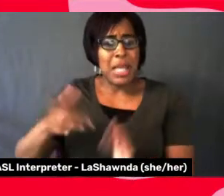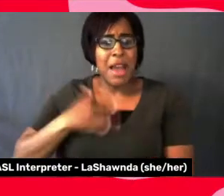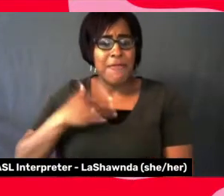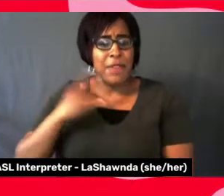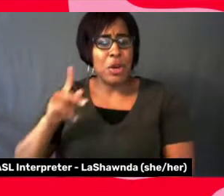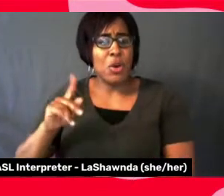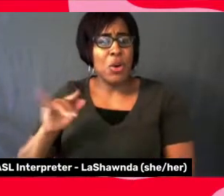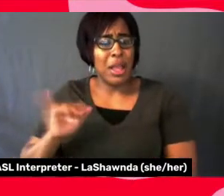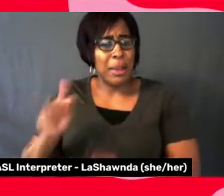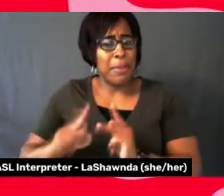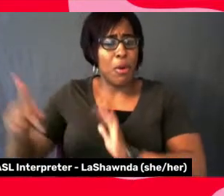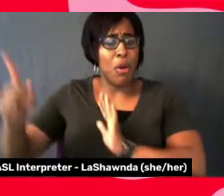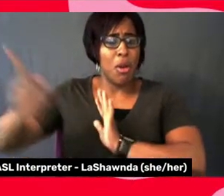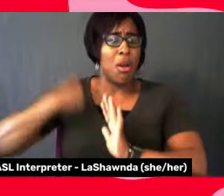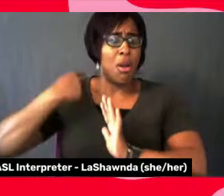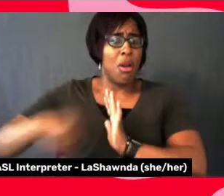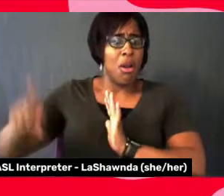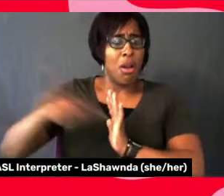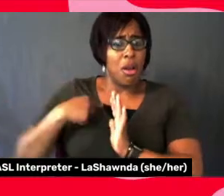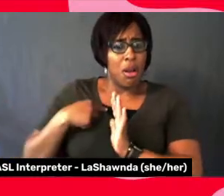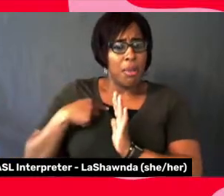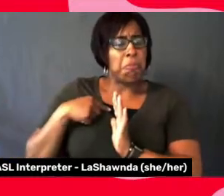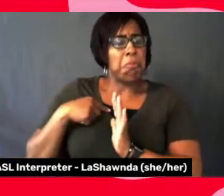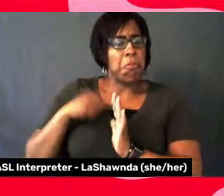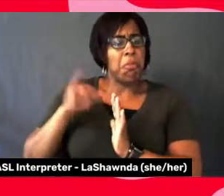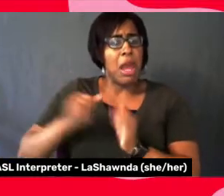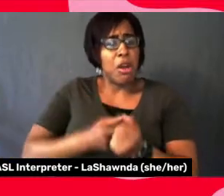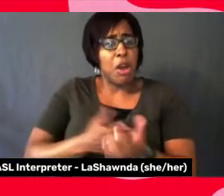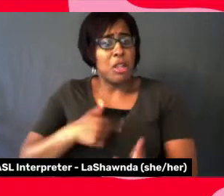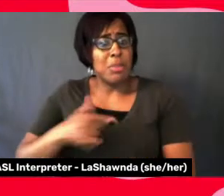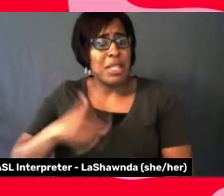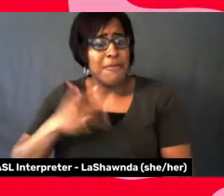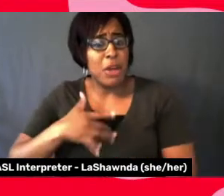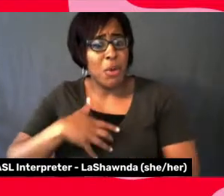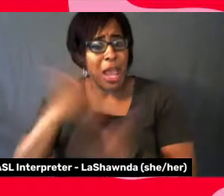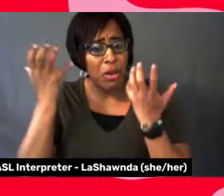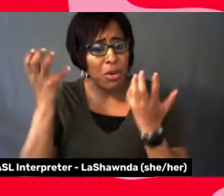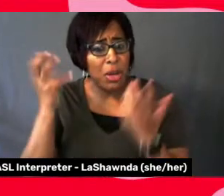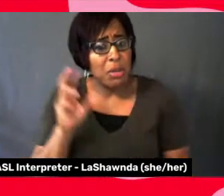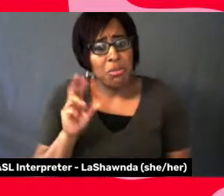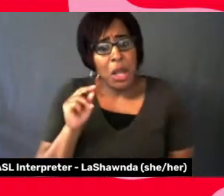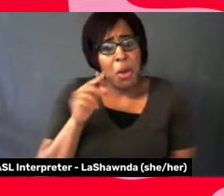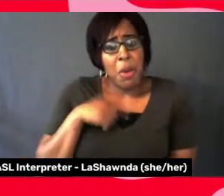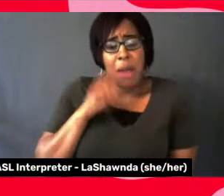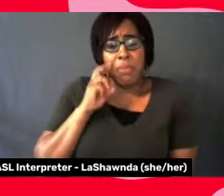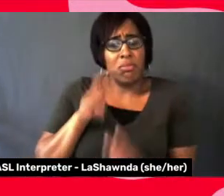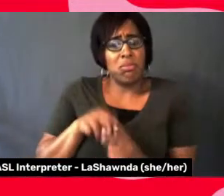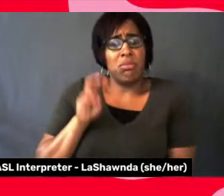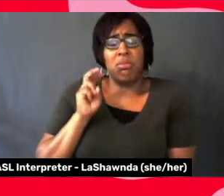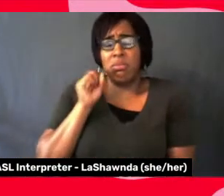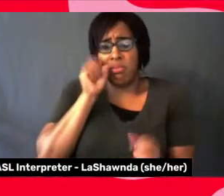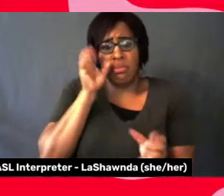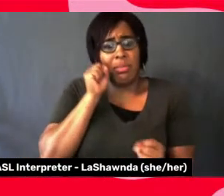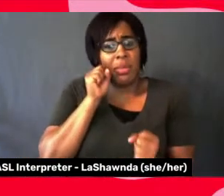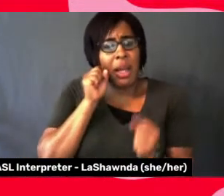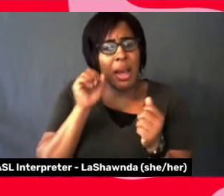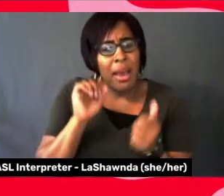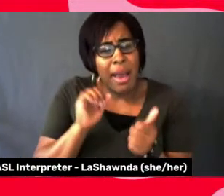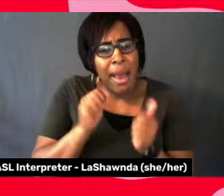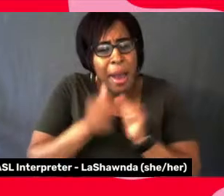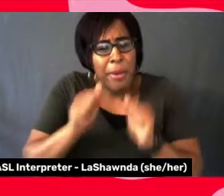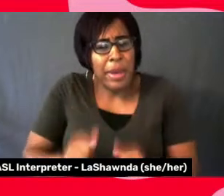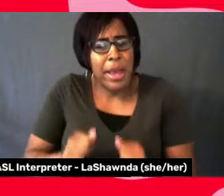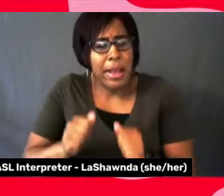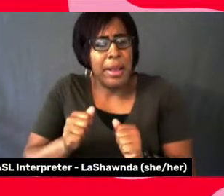does not make me feel angry. It merely astonishes me. How can any deny themselves the